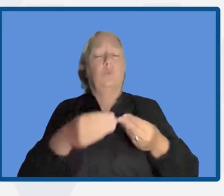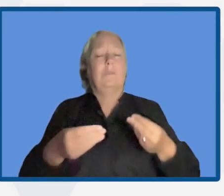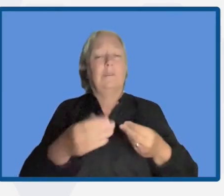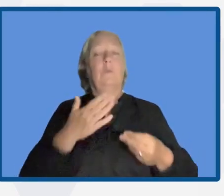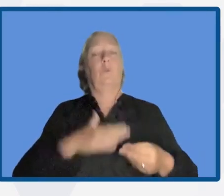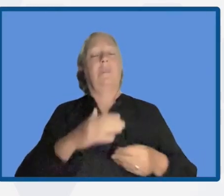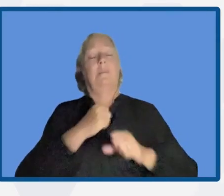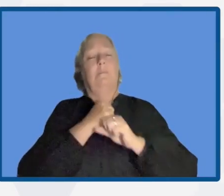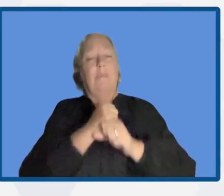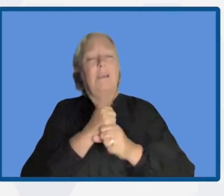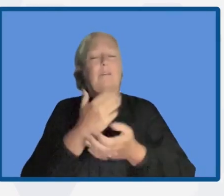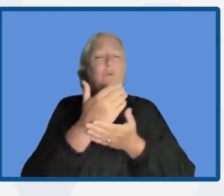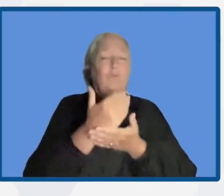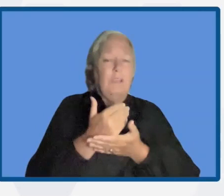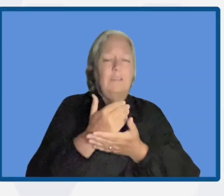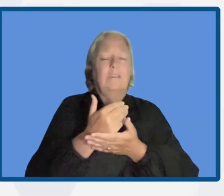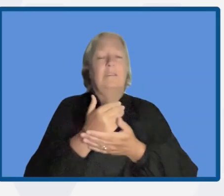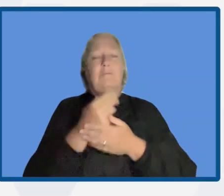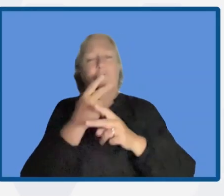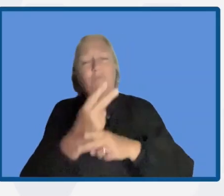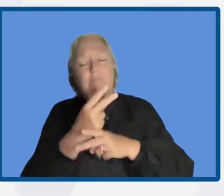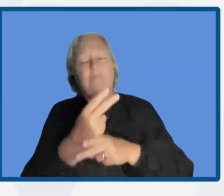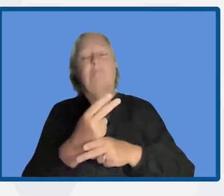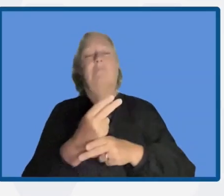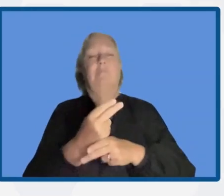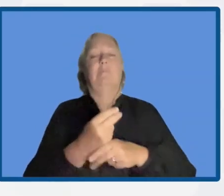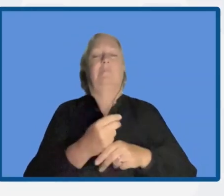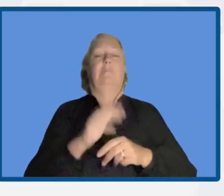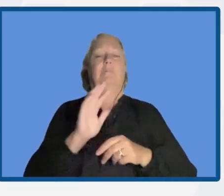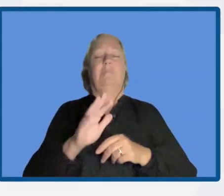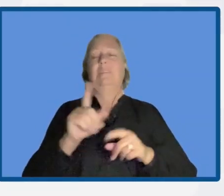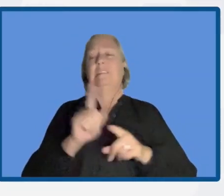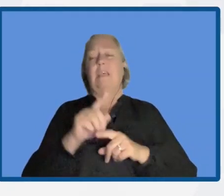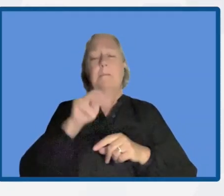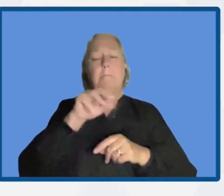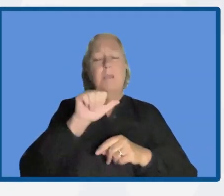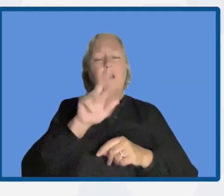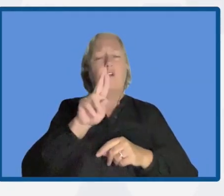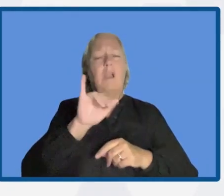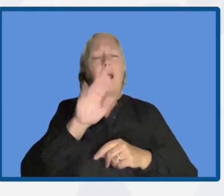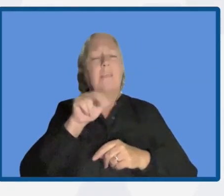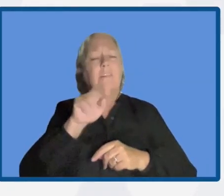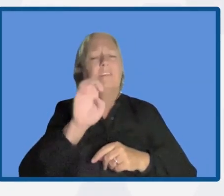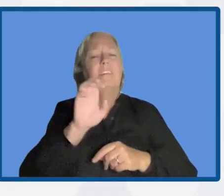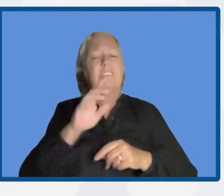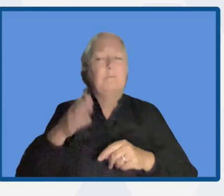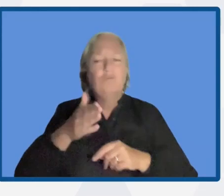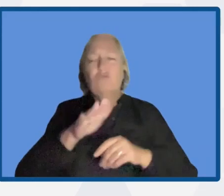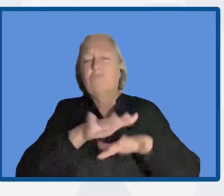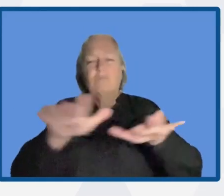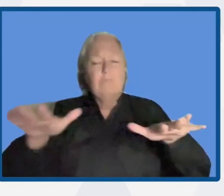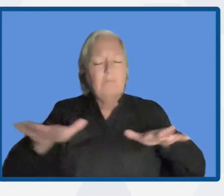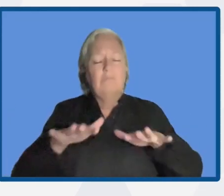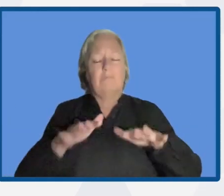of terrestrial, marine and urban ecosystems. Secondly, to provide evidence on the